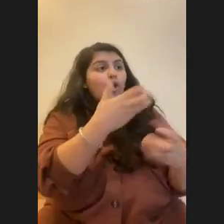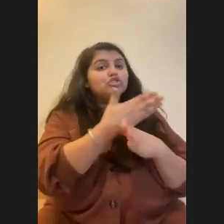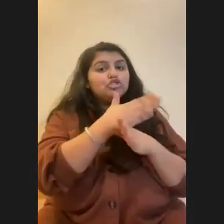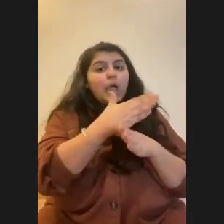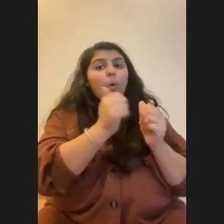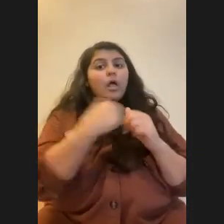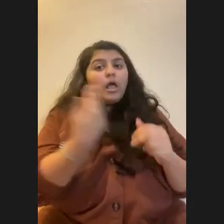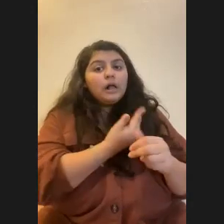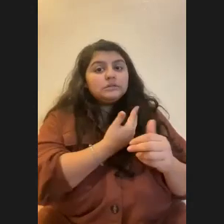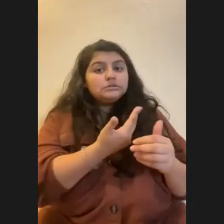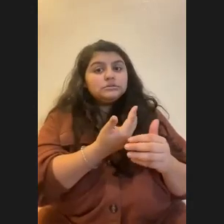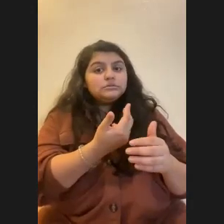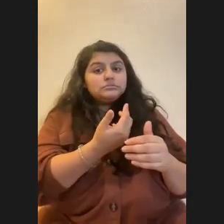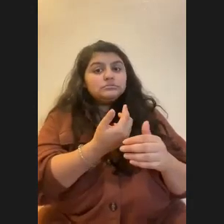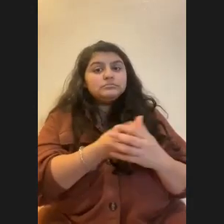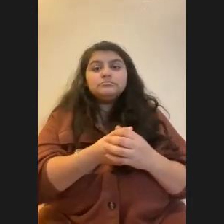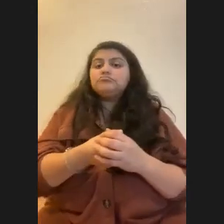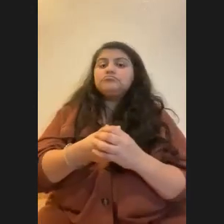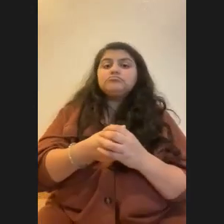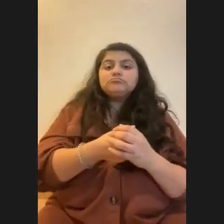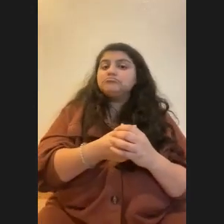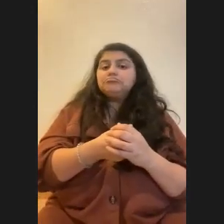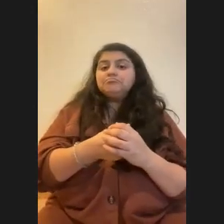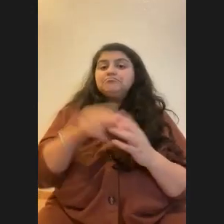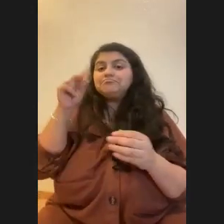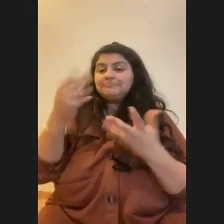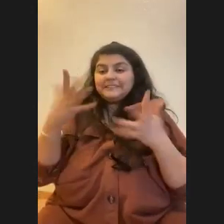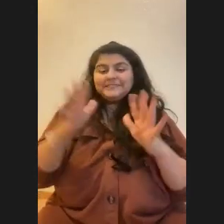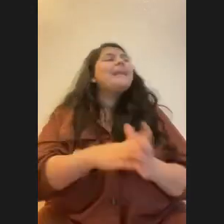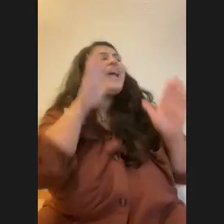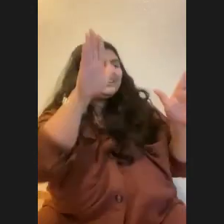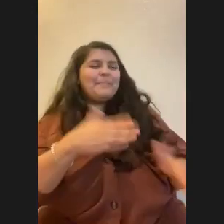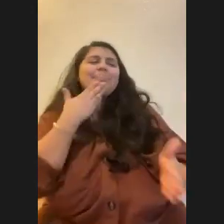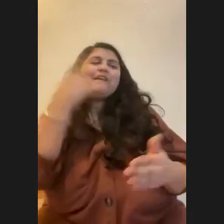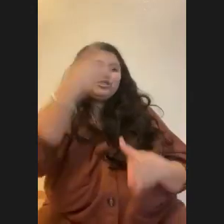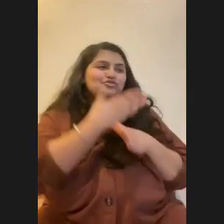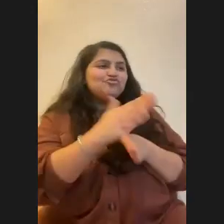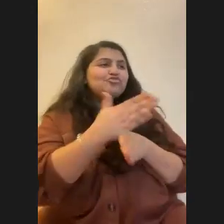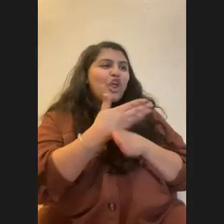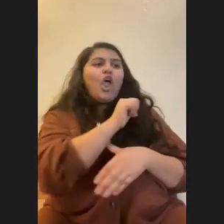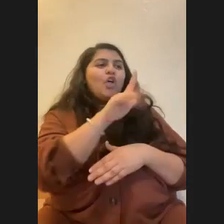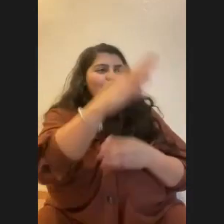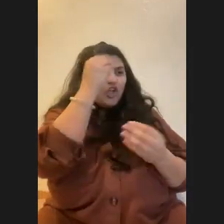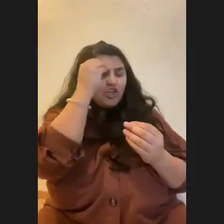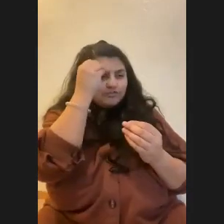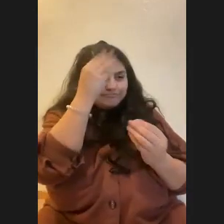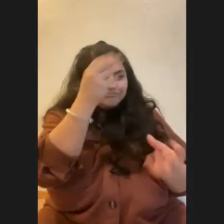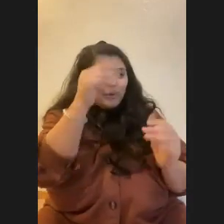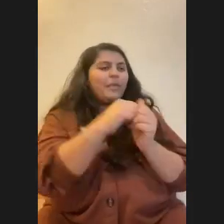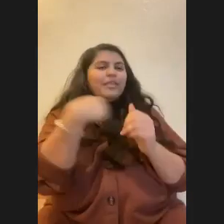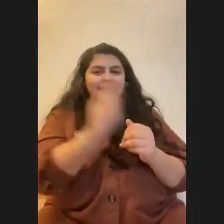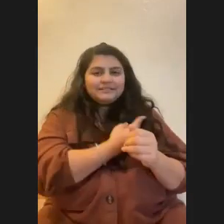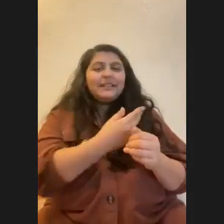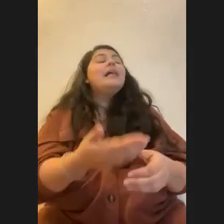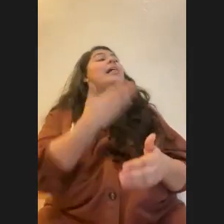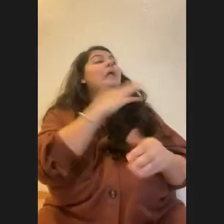the floor? I think so. Awesome. Well, thank you so much for sharing all of your knowledge with us. This has been super cool and fun. Thank you all